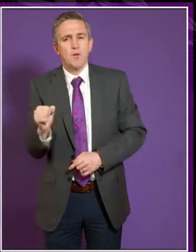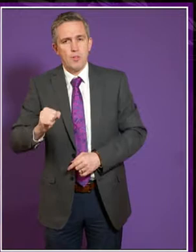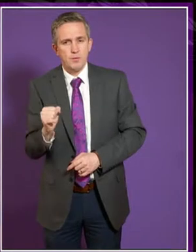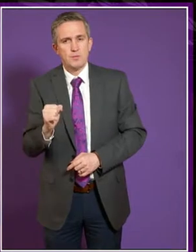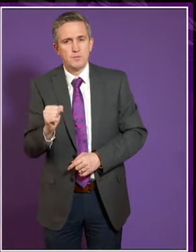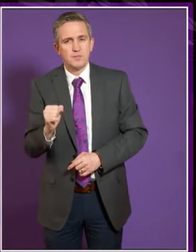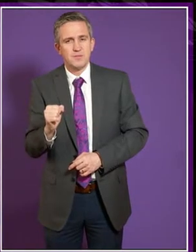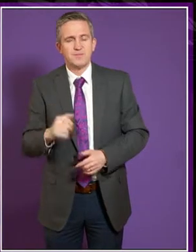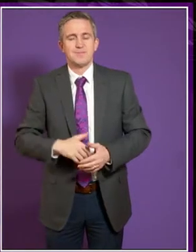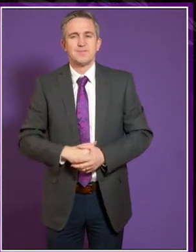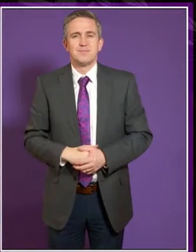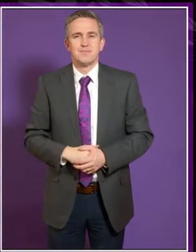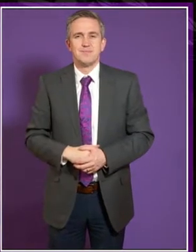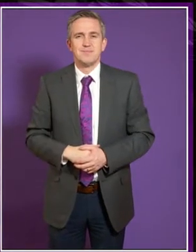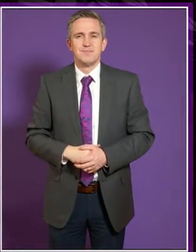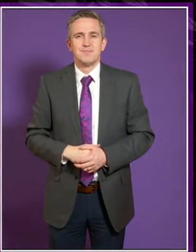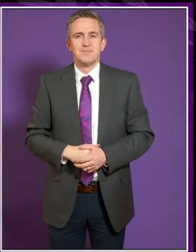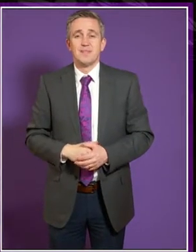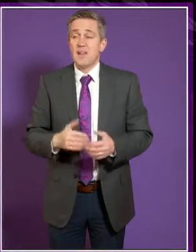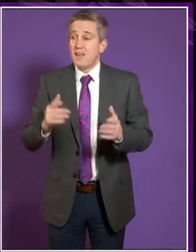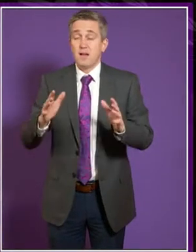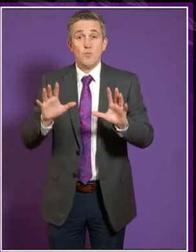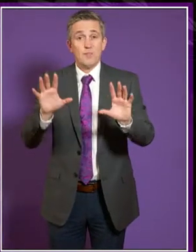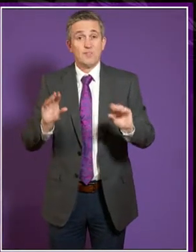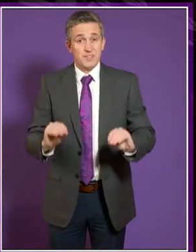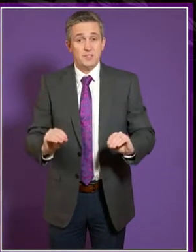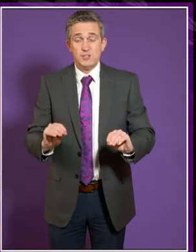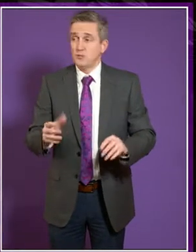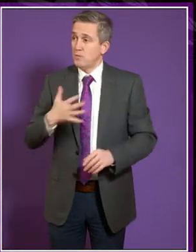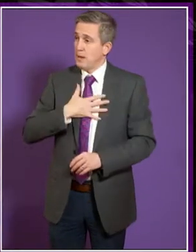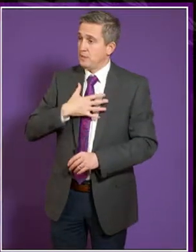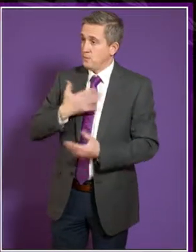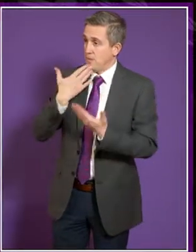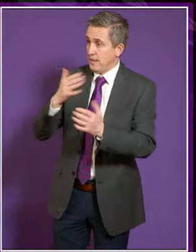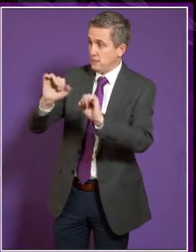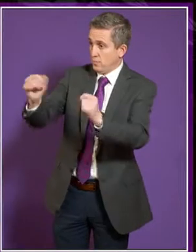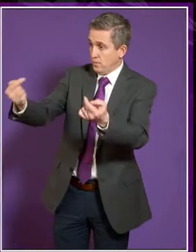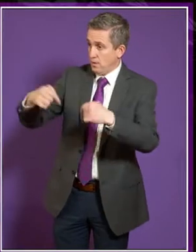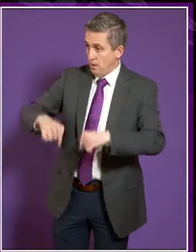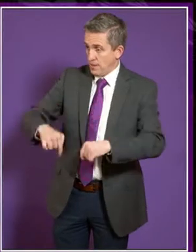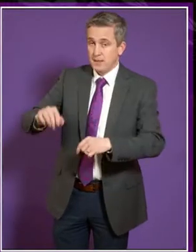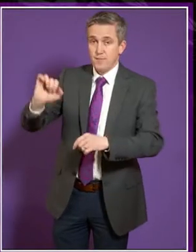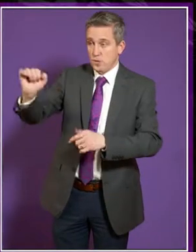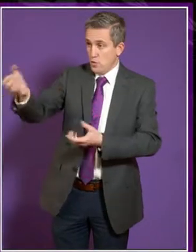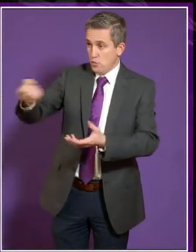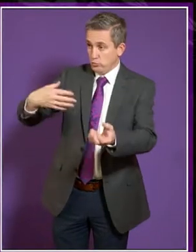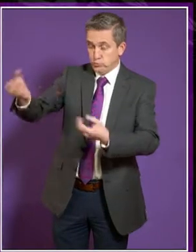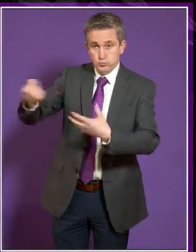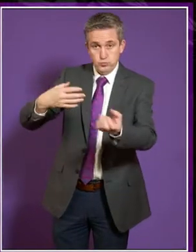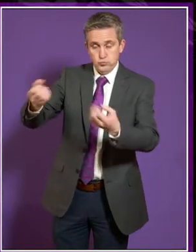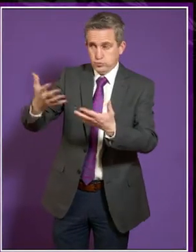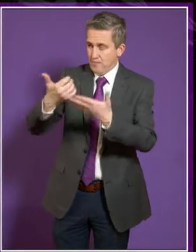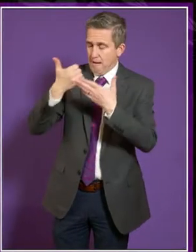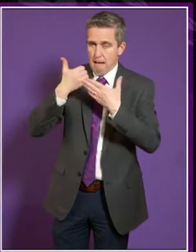Thank you. That brings us nicely to the end of our time. I'd like to thank each of you for your time this morning and for your contributions. They've been very